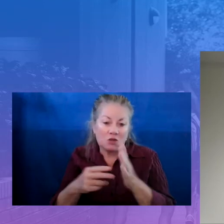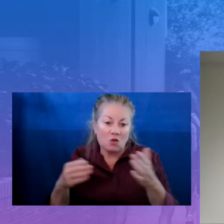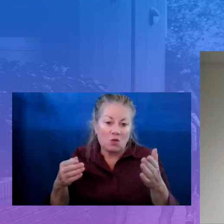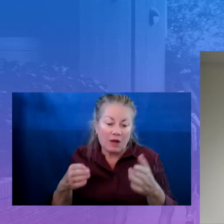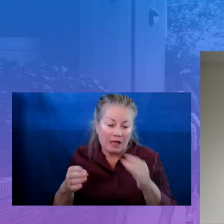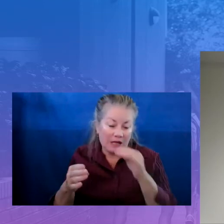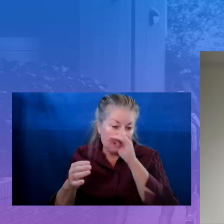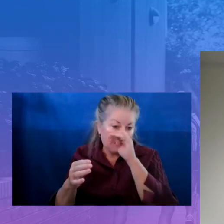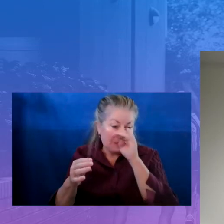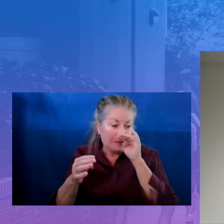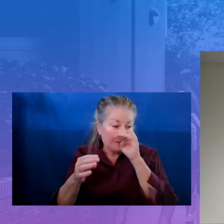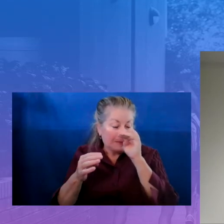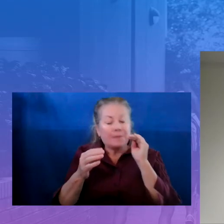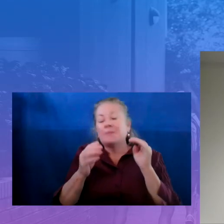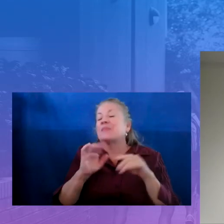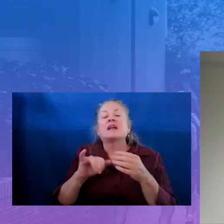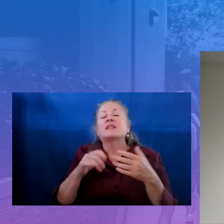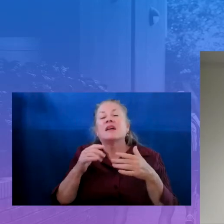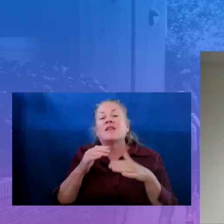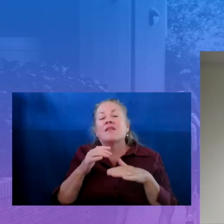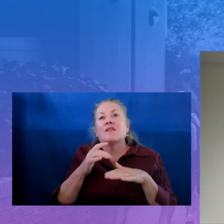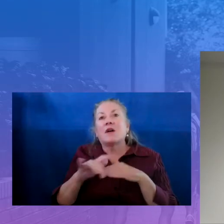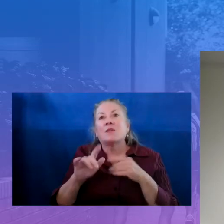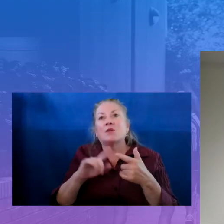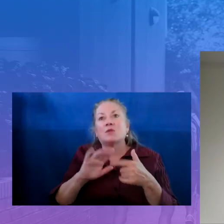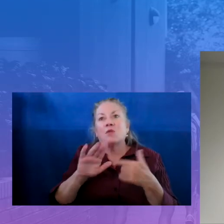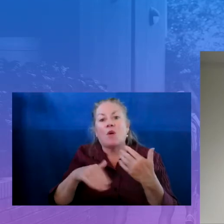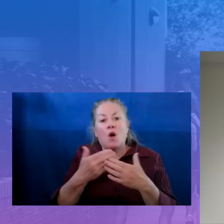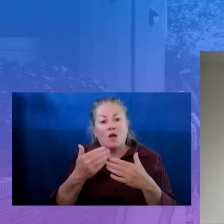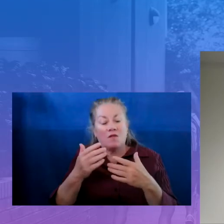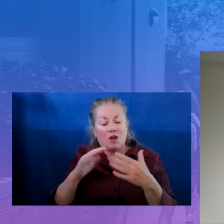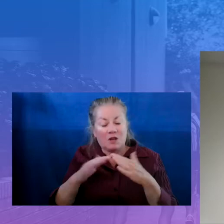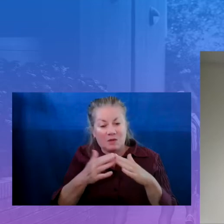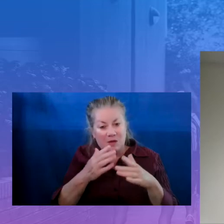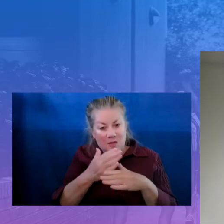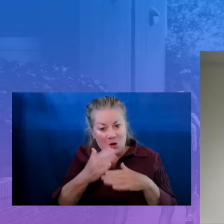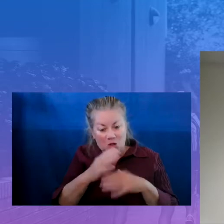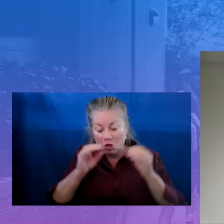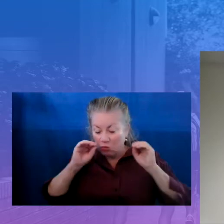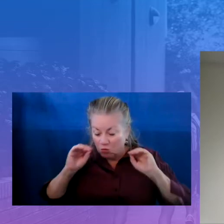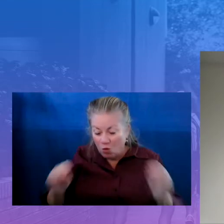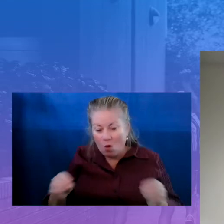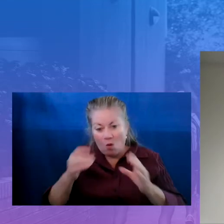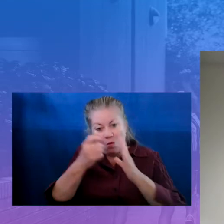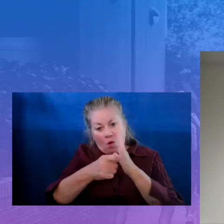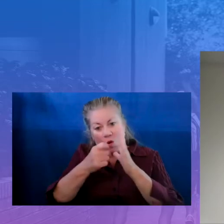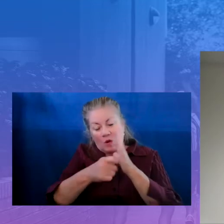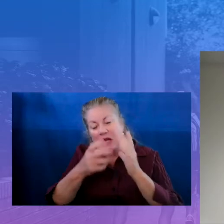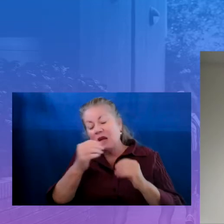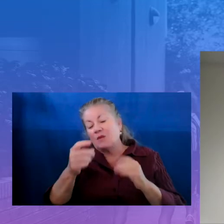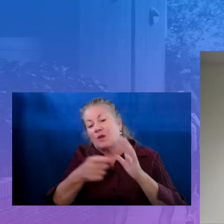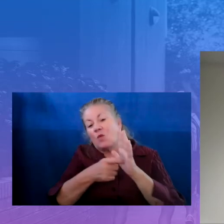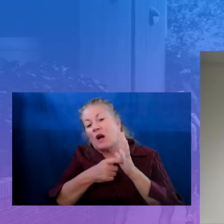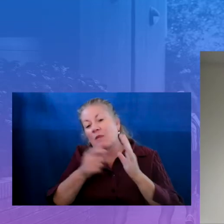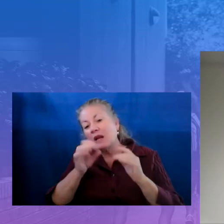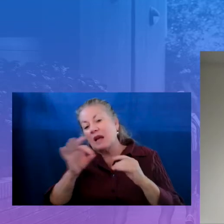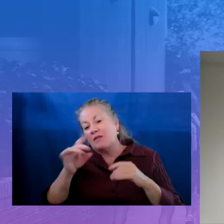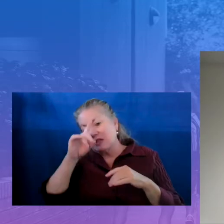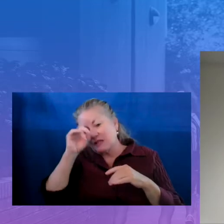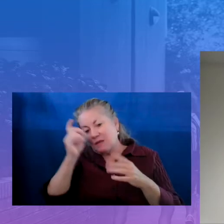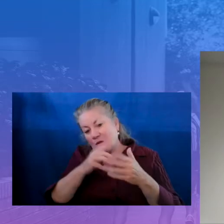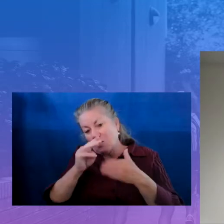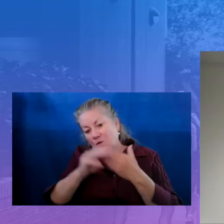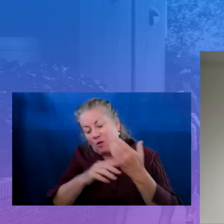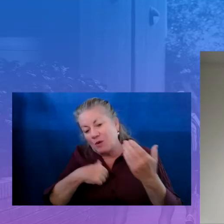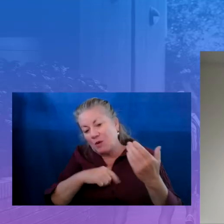our community partners to use at no cost to them. And it is also a requirement of the summer programming that we engage in.